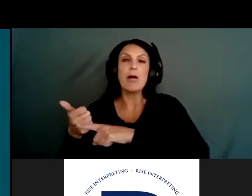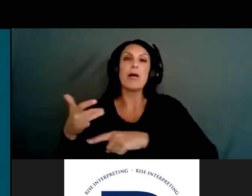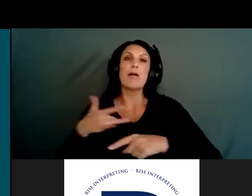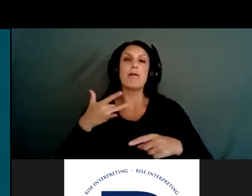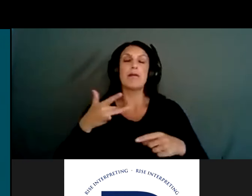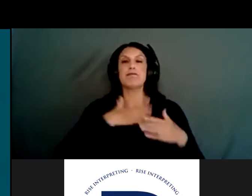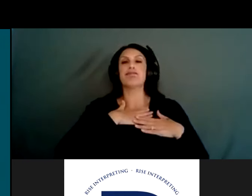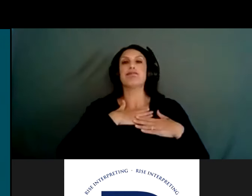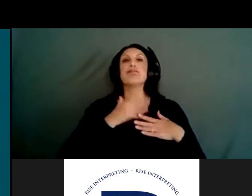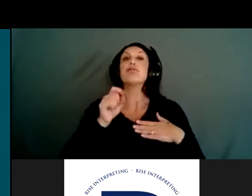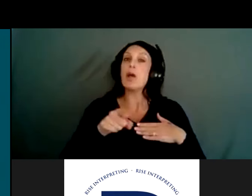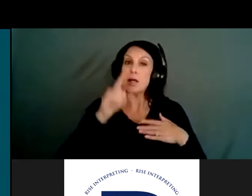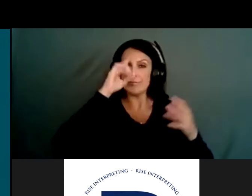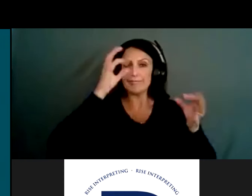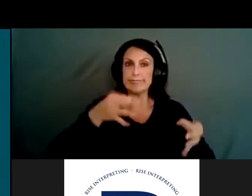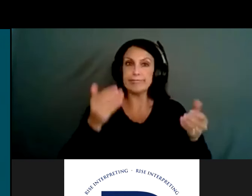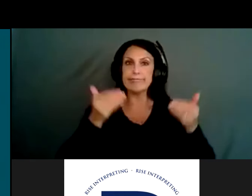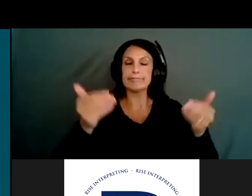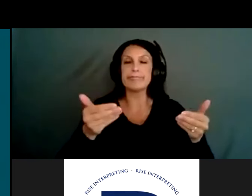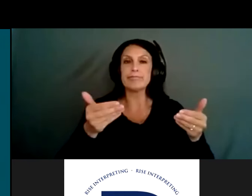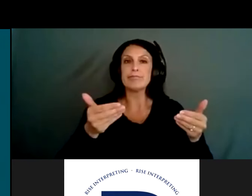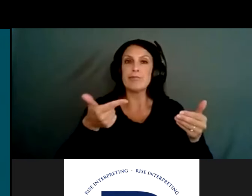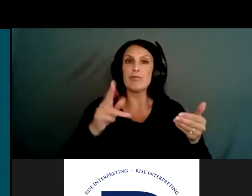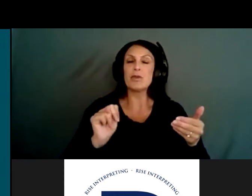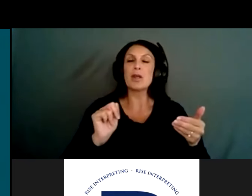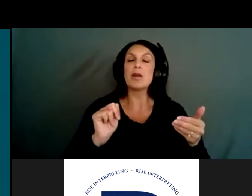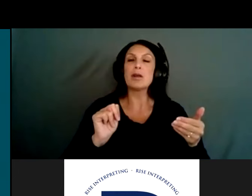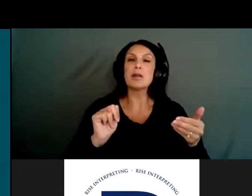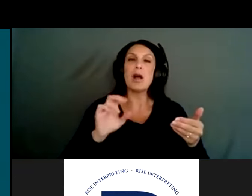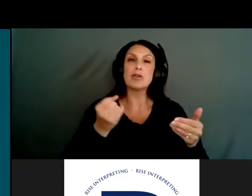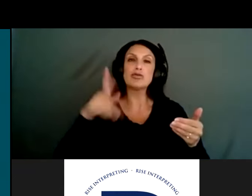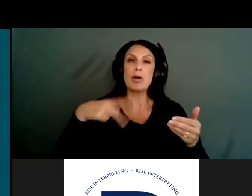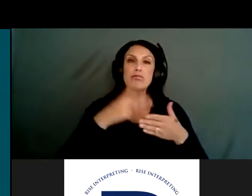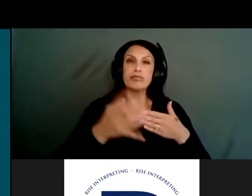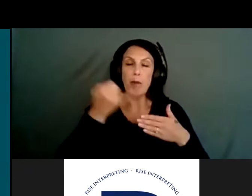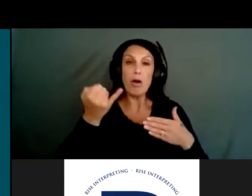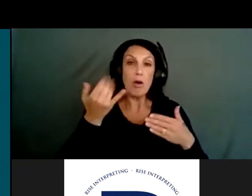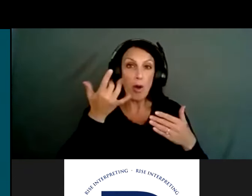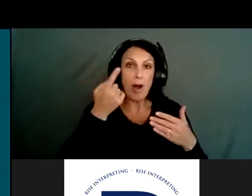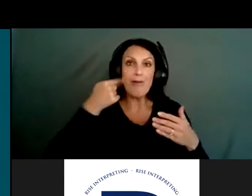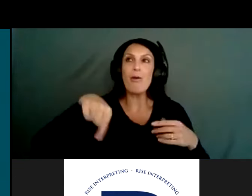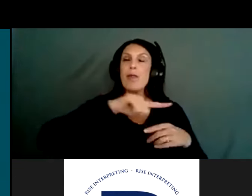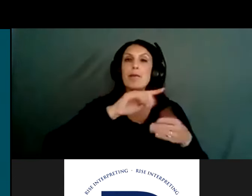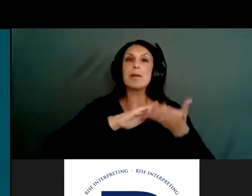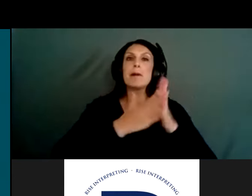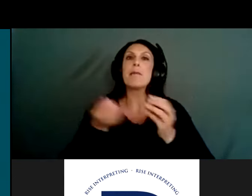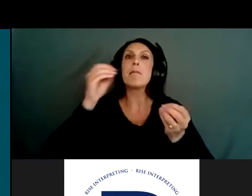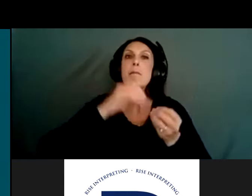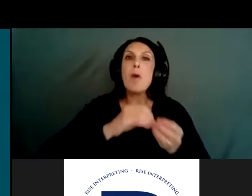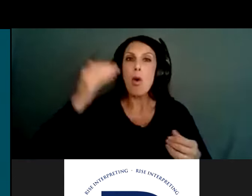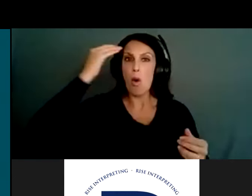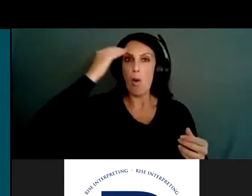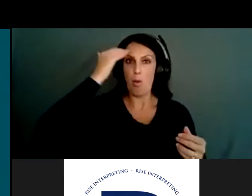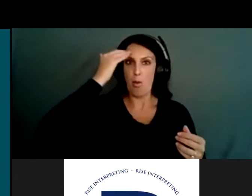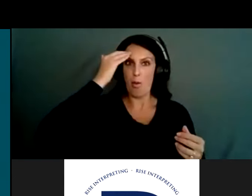to create the gunshot project, which basically focused on raising awareness in the firearm community about warning signs and risk factors for